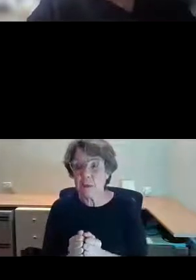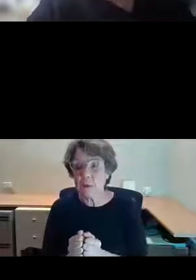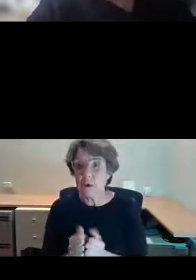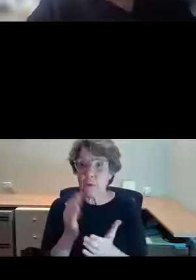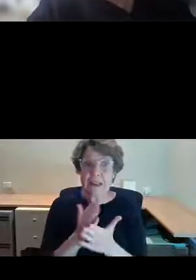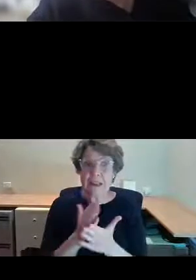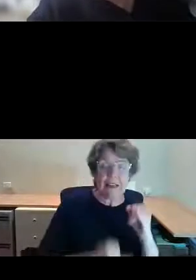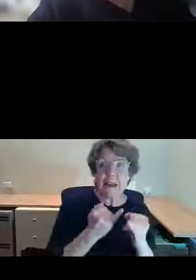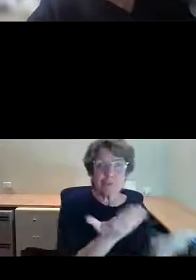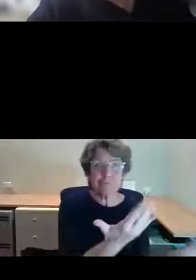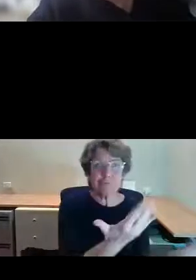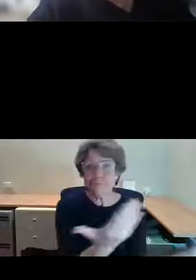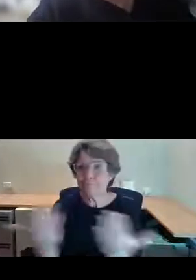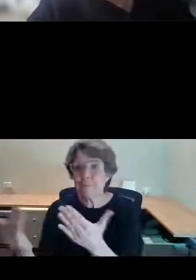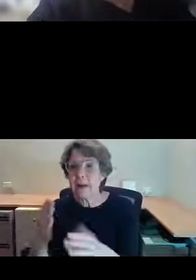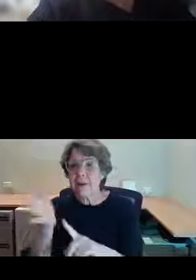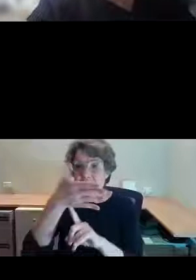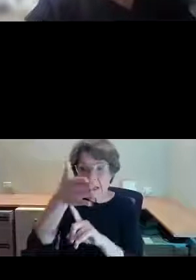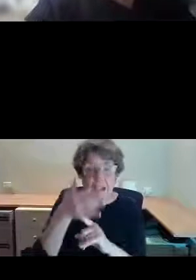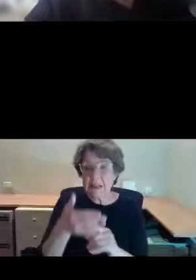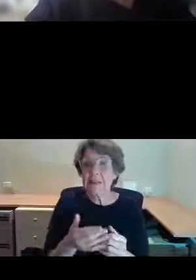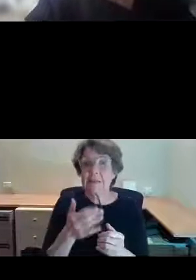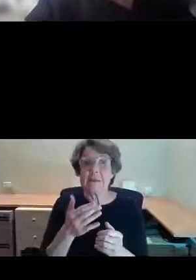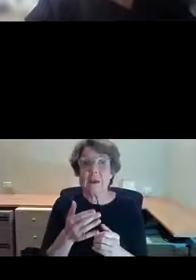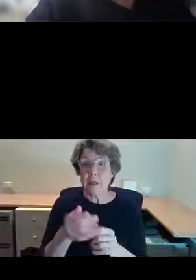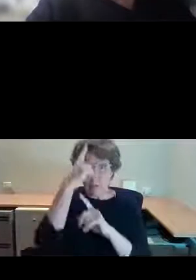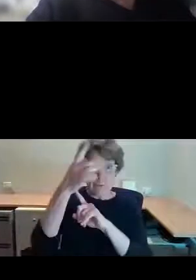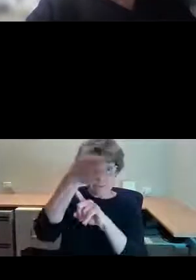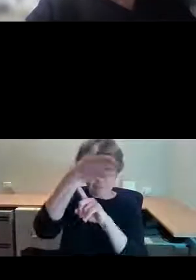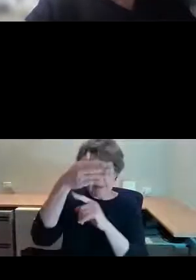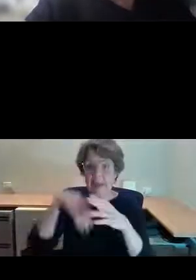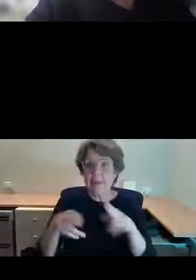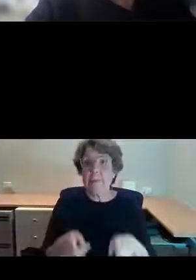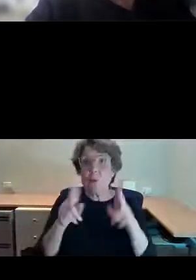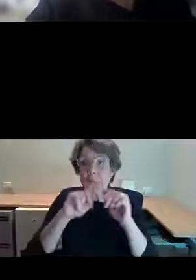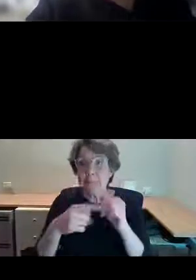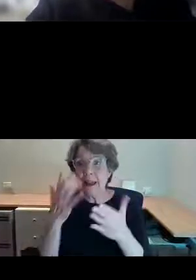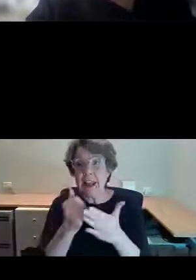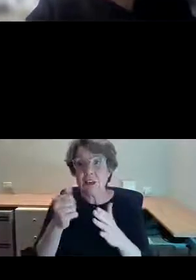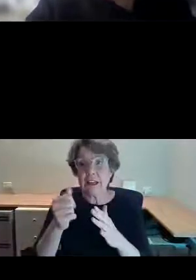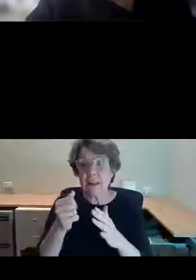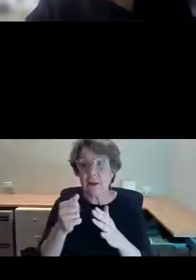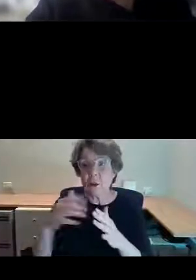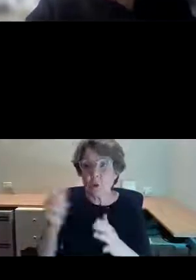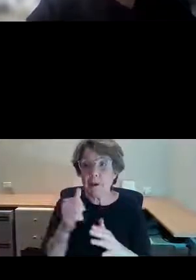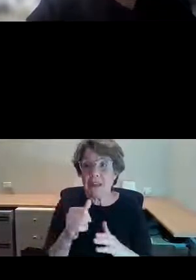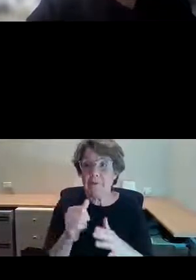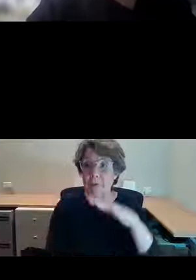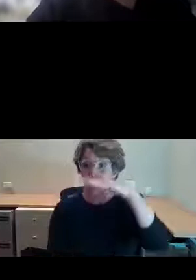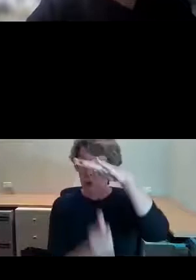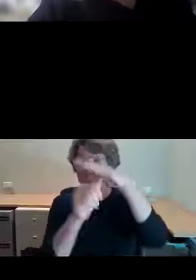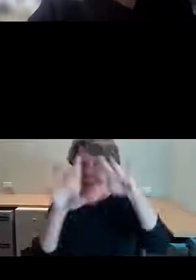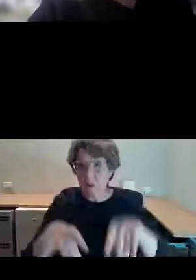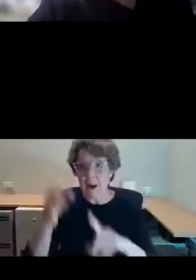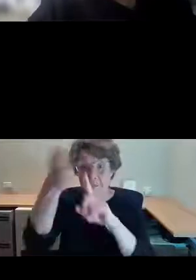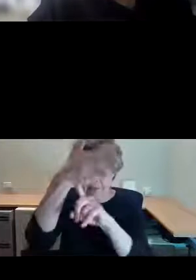flags flown in the building. We hadn't fully realised that there was indeed a hierarchy with the Australian flag right at the top, the state